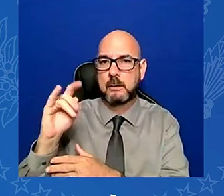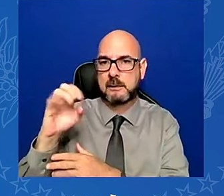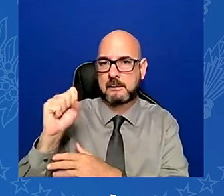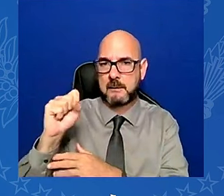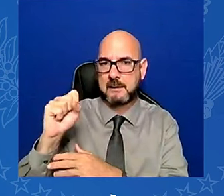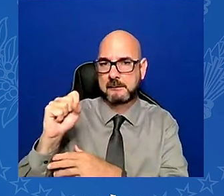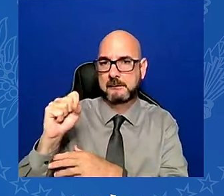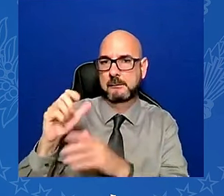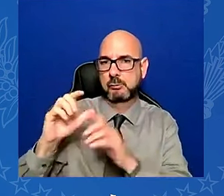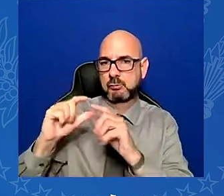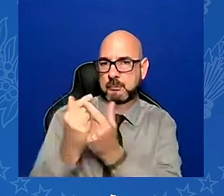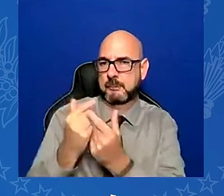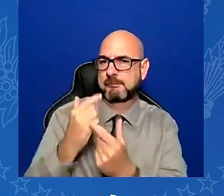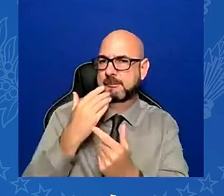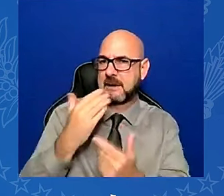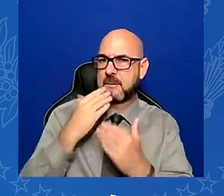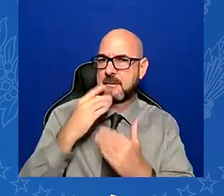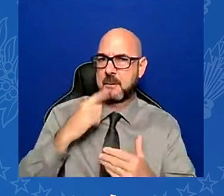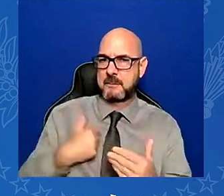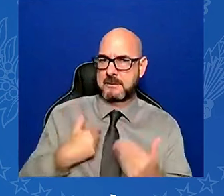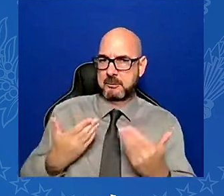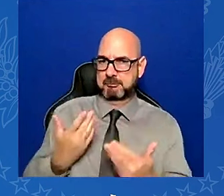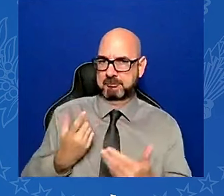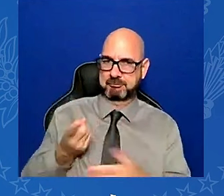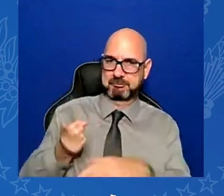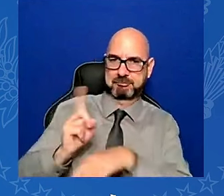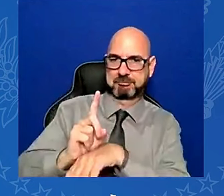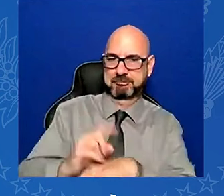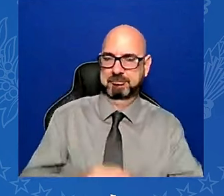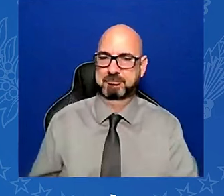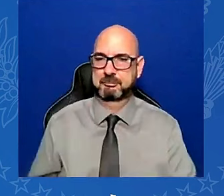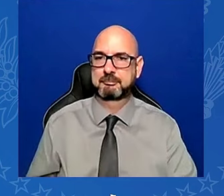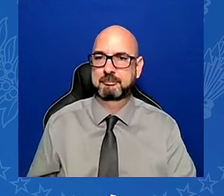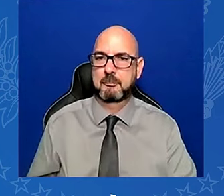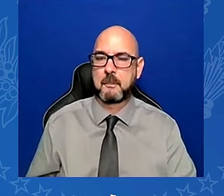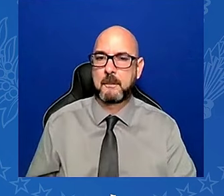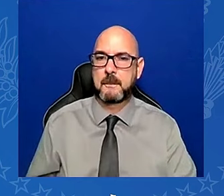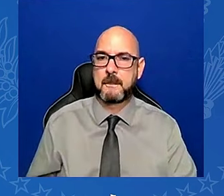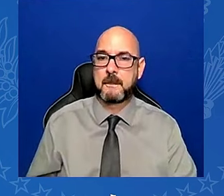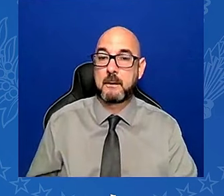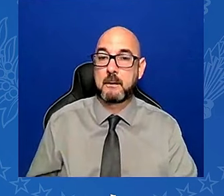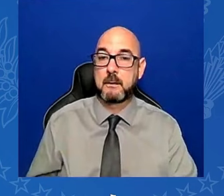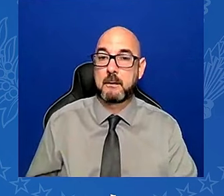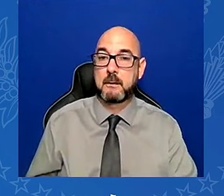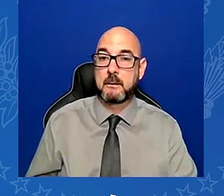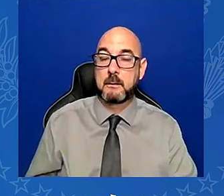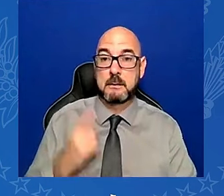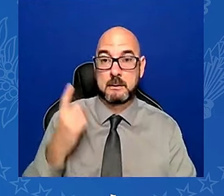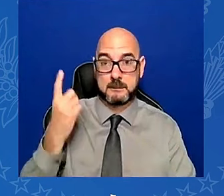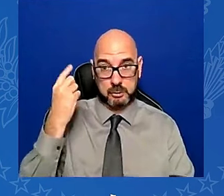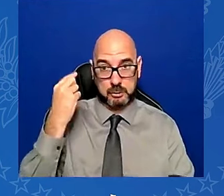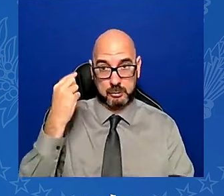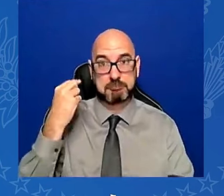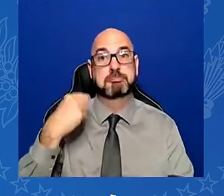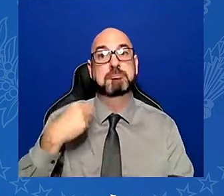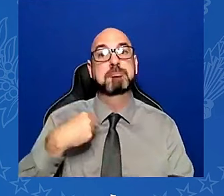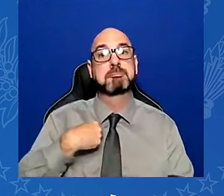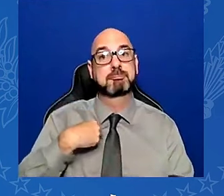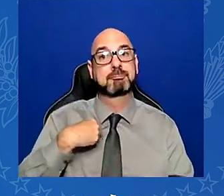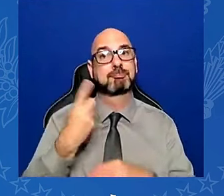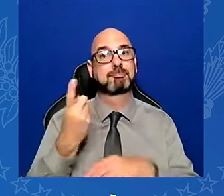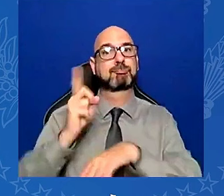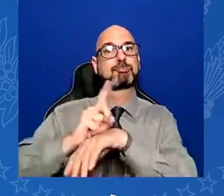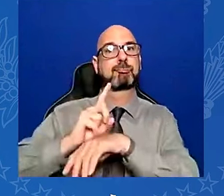It's been a year since I delivered this speech, and my wife Jill was with me tonight, was worried how I do. I told her, don't